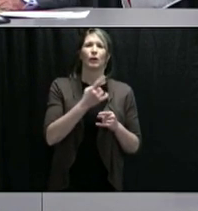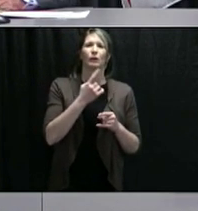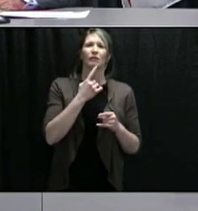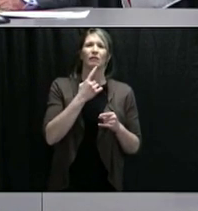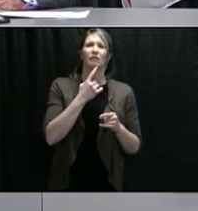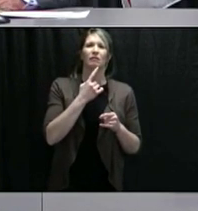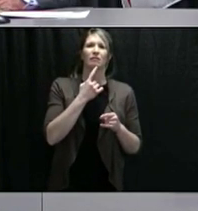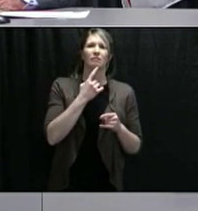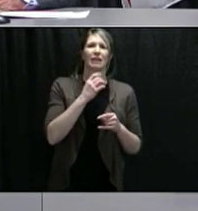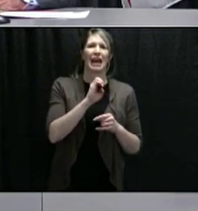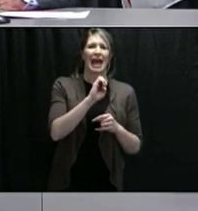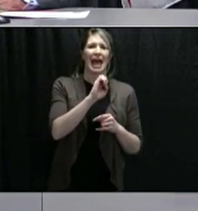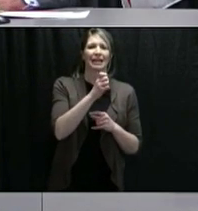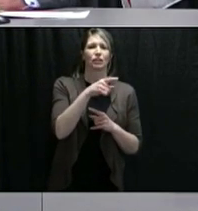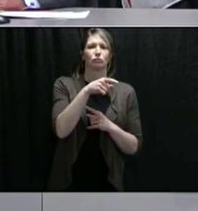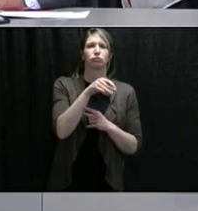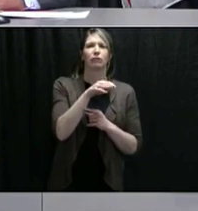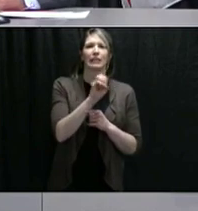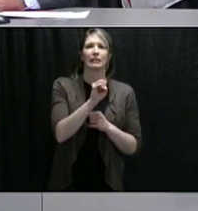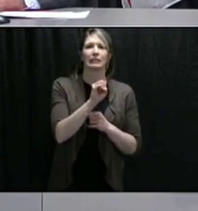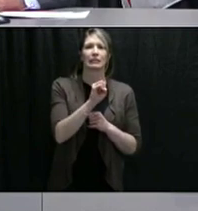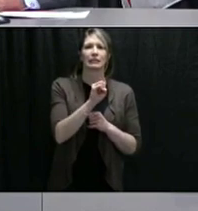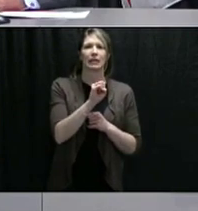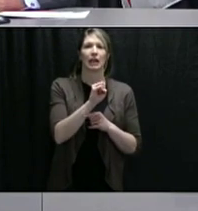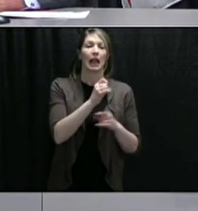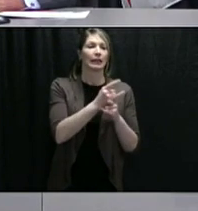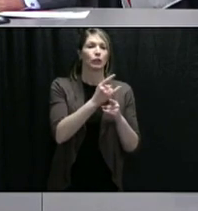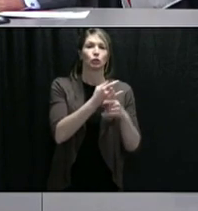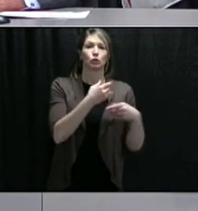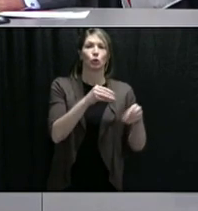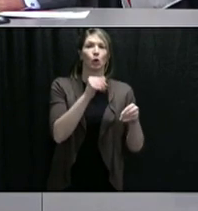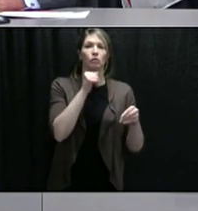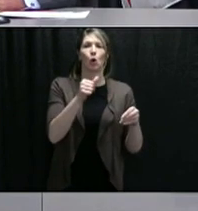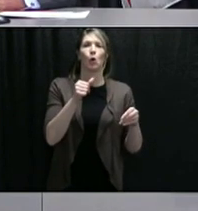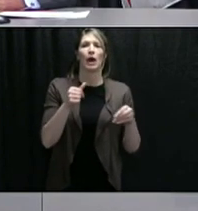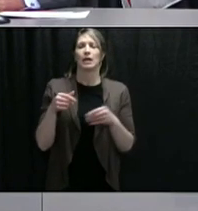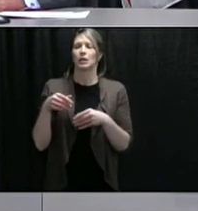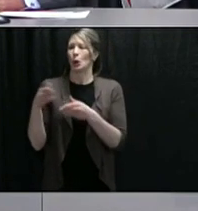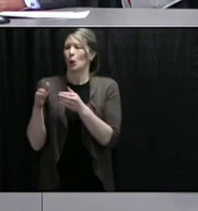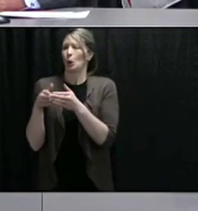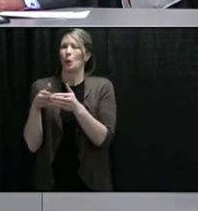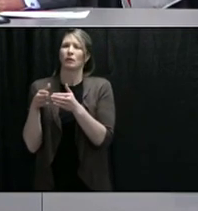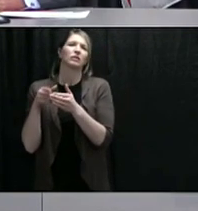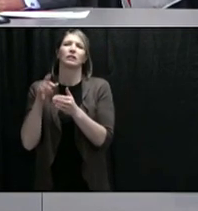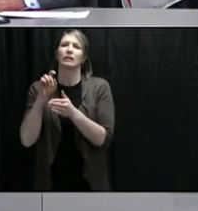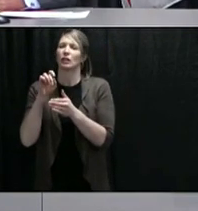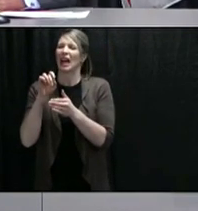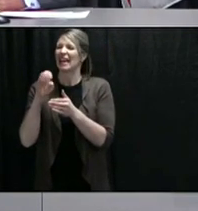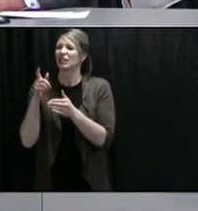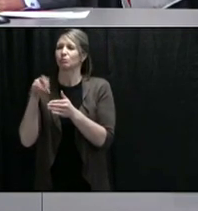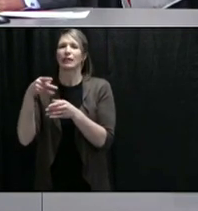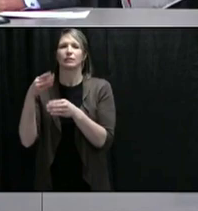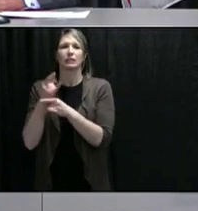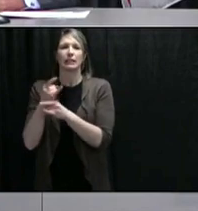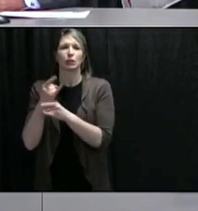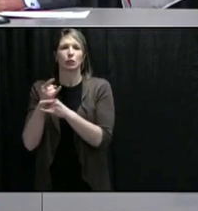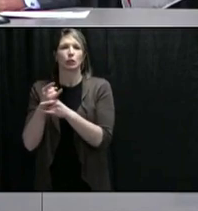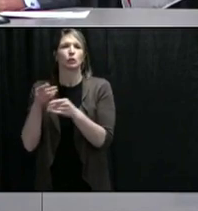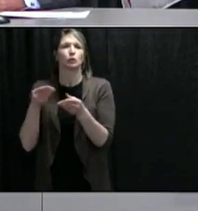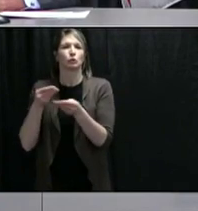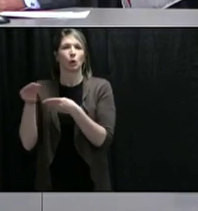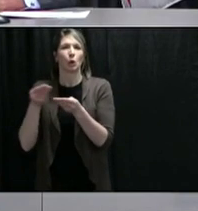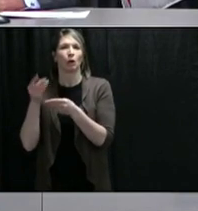So, the liquor outlets, you know, most of these would be in convenience stores or attached to what would be another business.